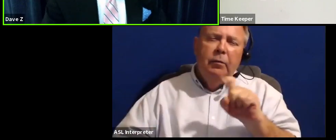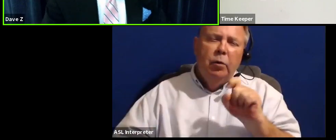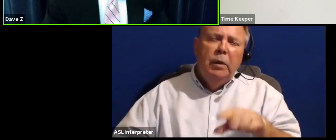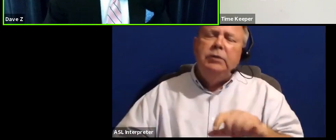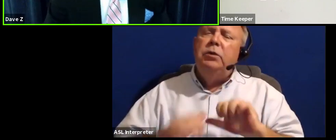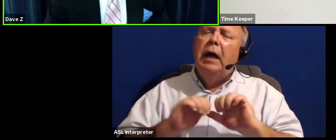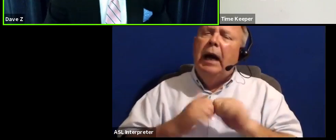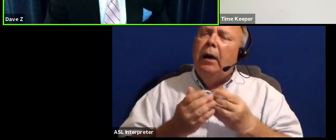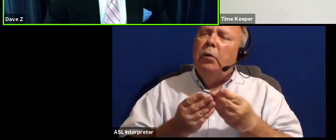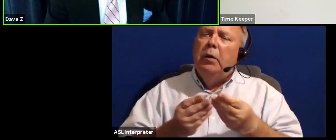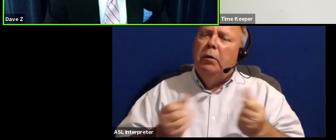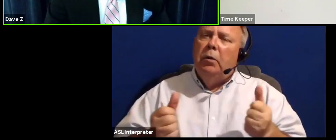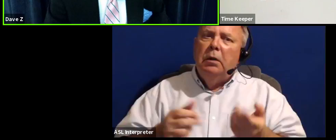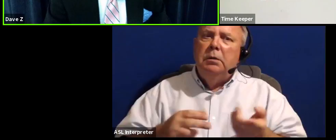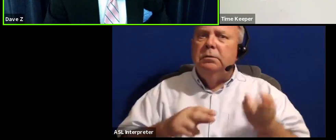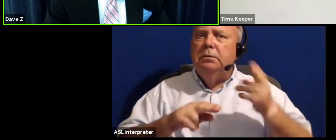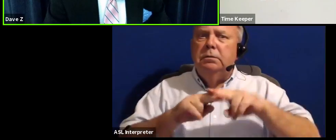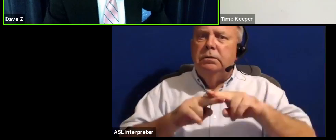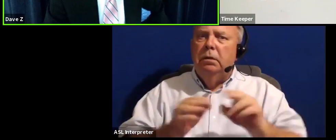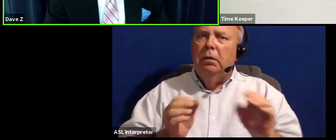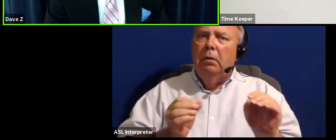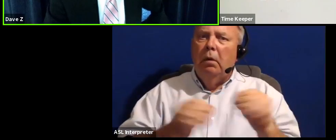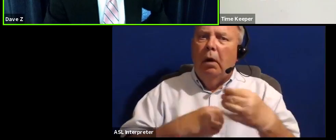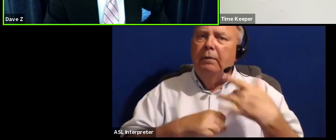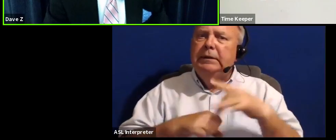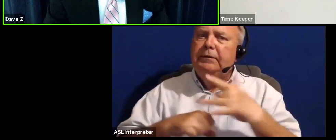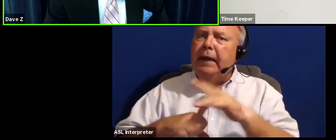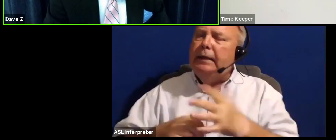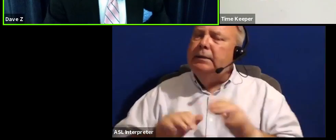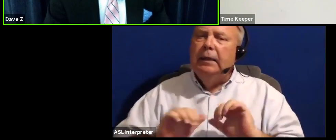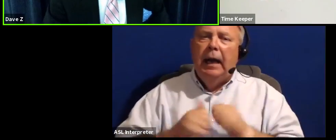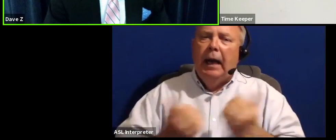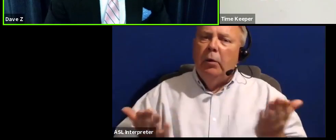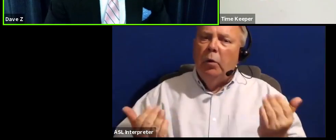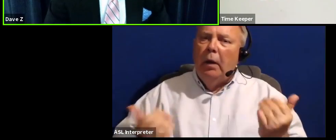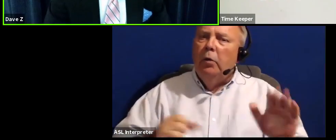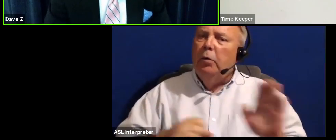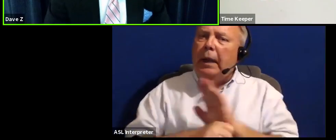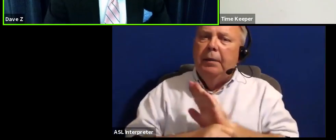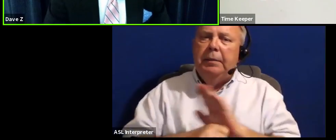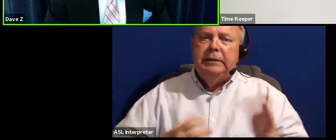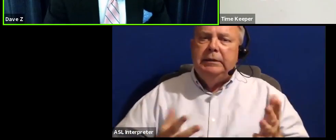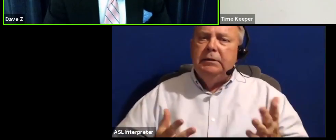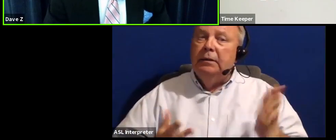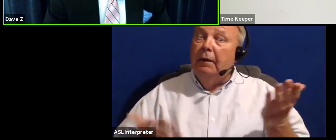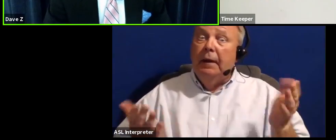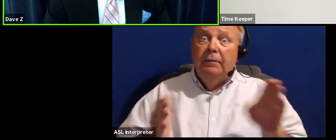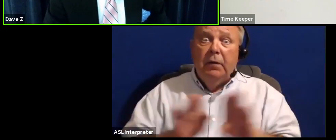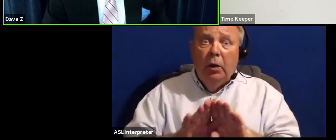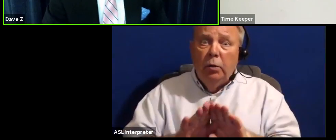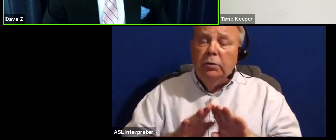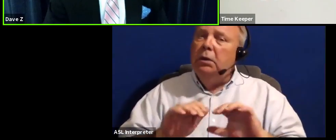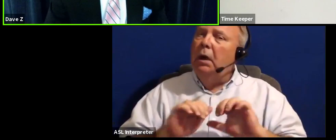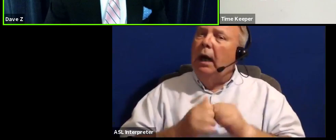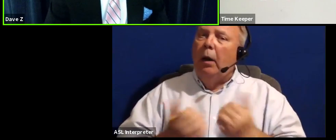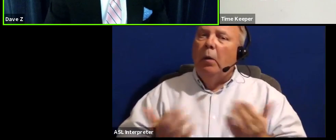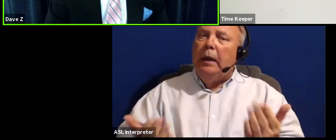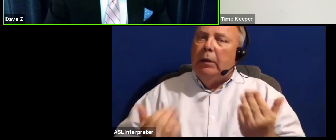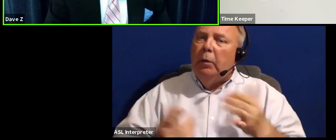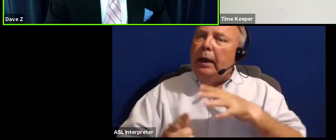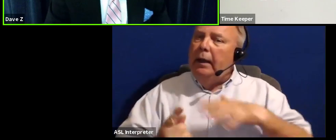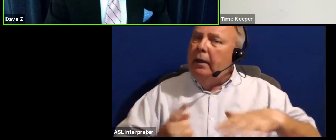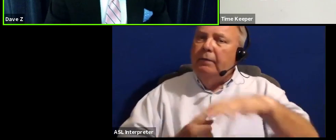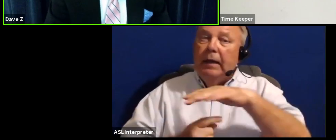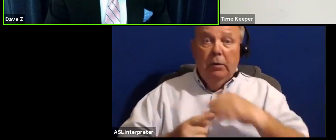do we address the rise in office vacancies? How do we lure back businesses that have closed? And how do we create an environment where